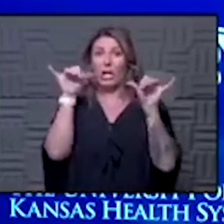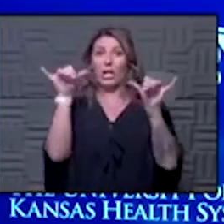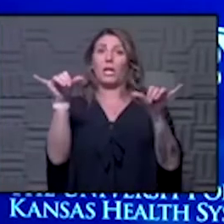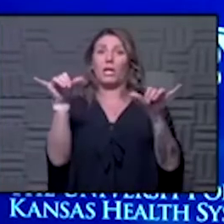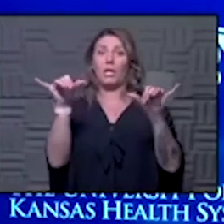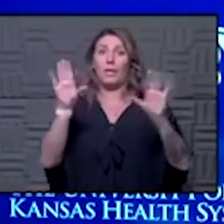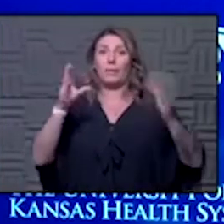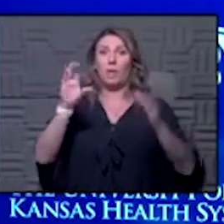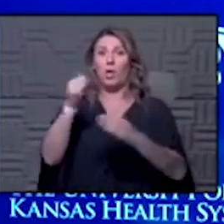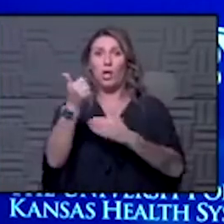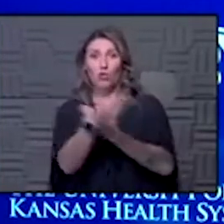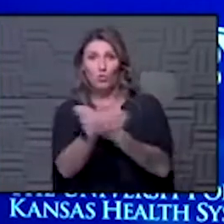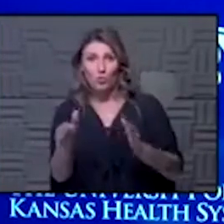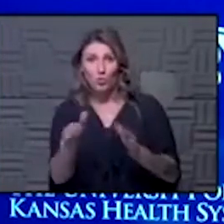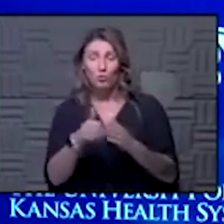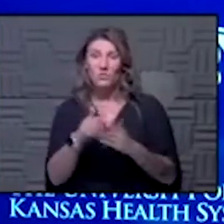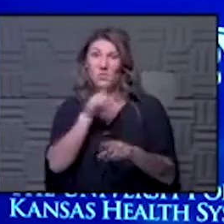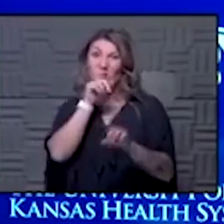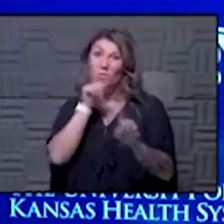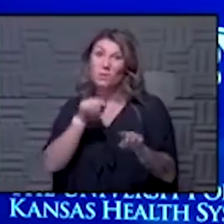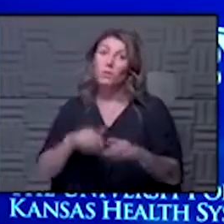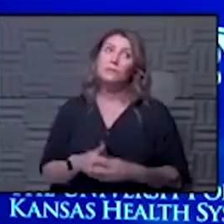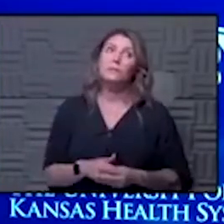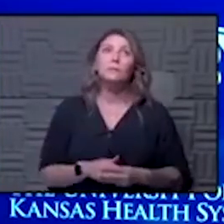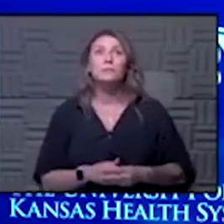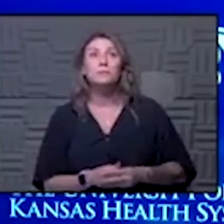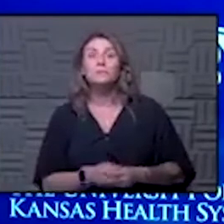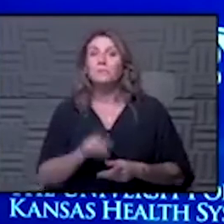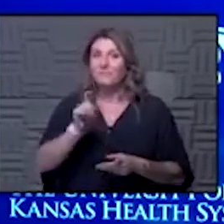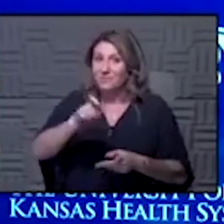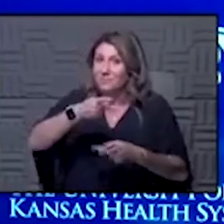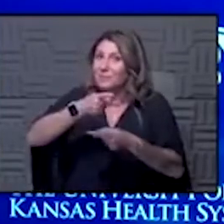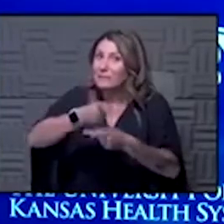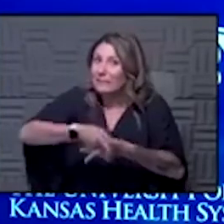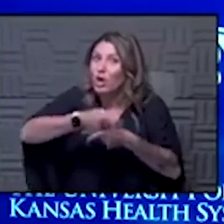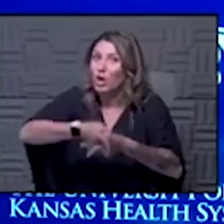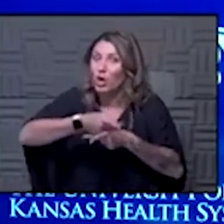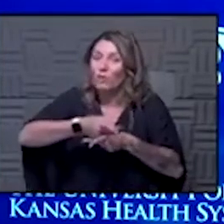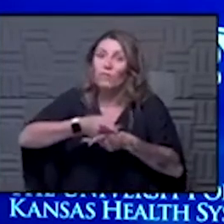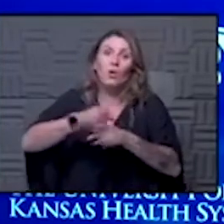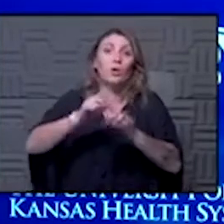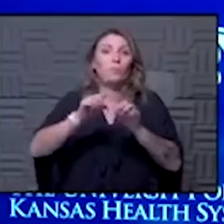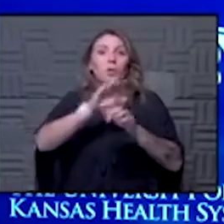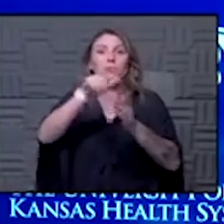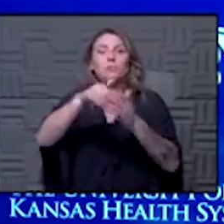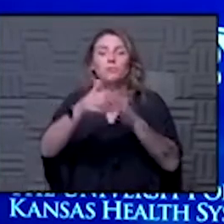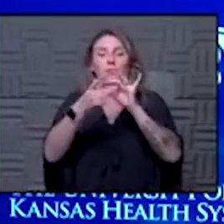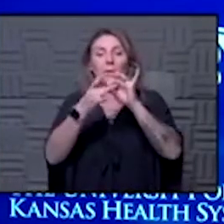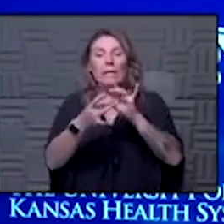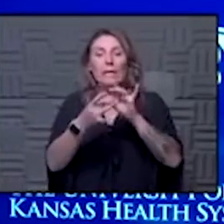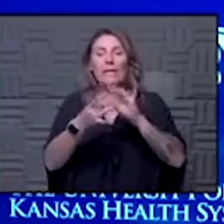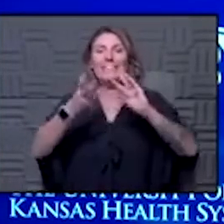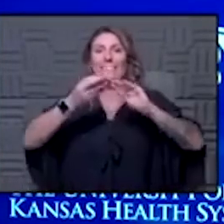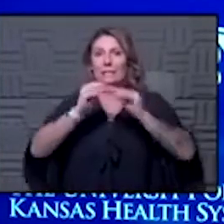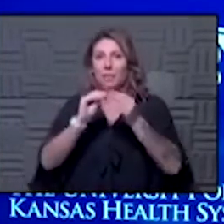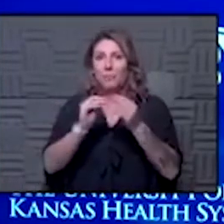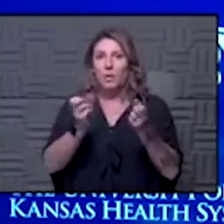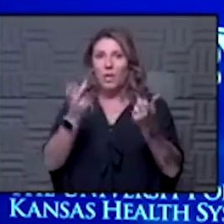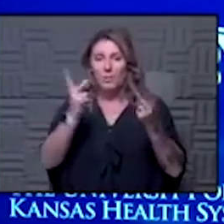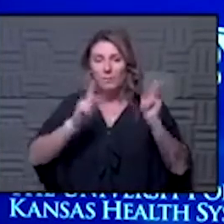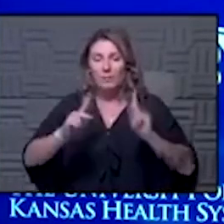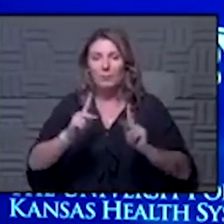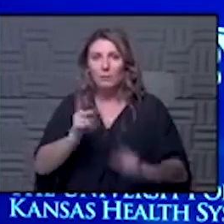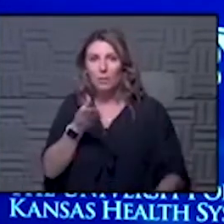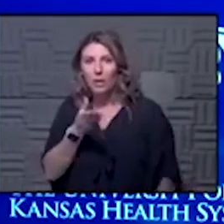most other rooms and so as a result i think you have to be a little careful inside a bubble but i think it's all about the numbers game and without knowing